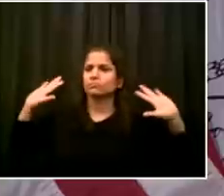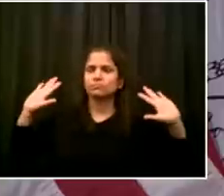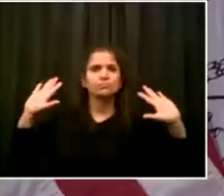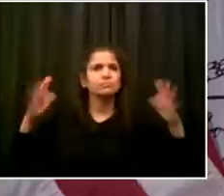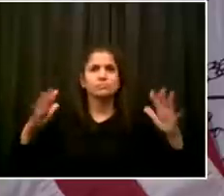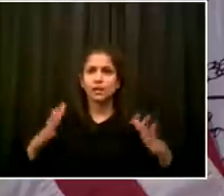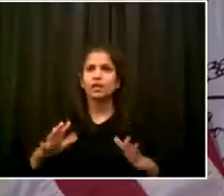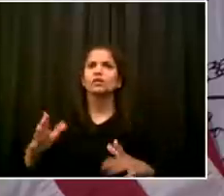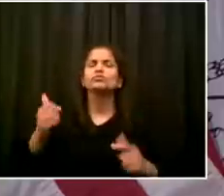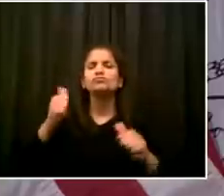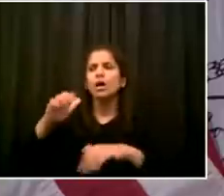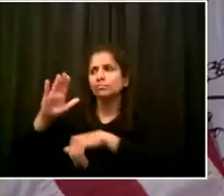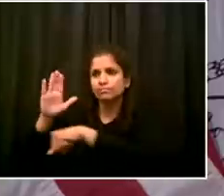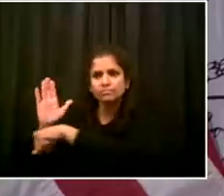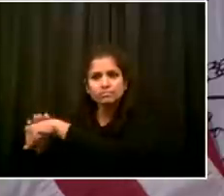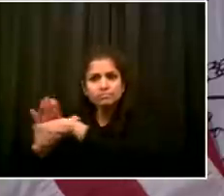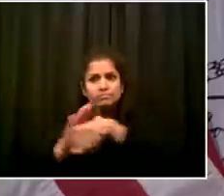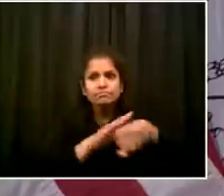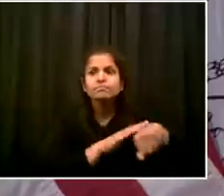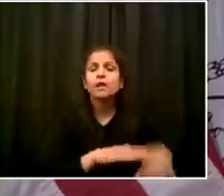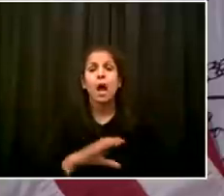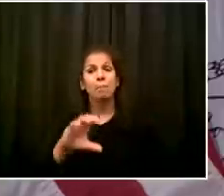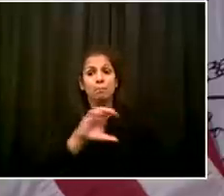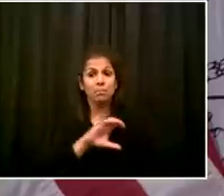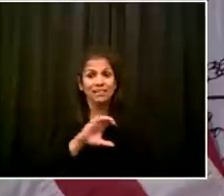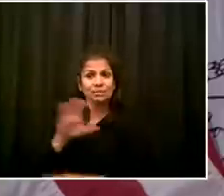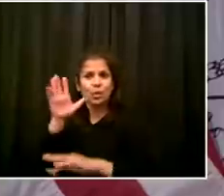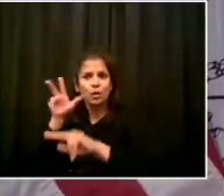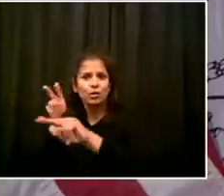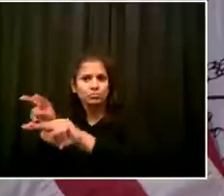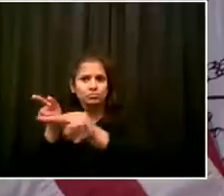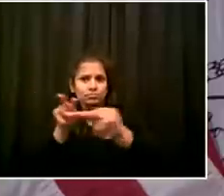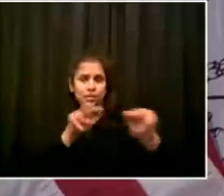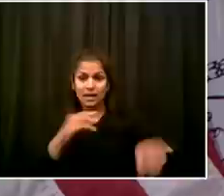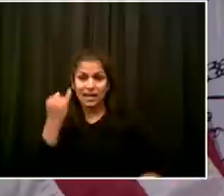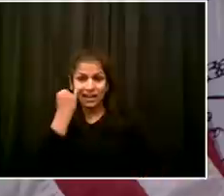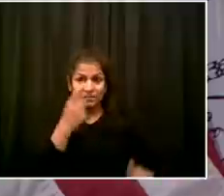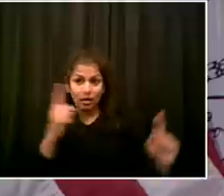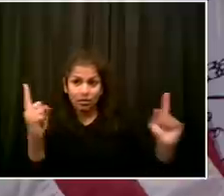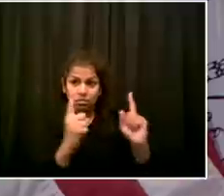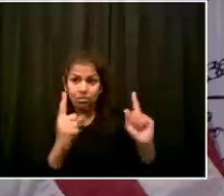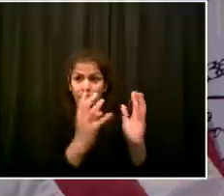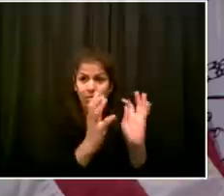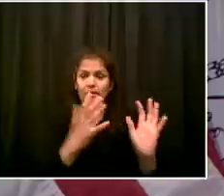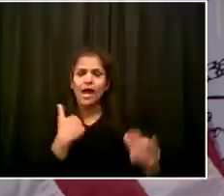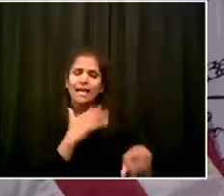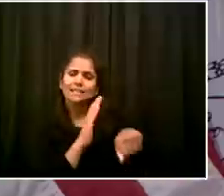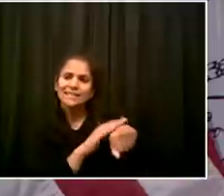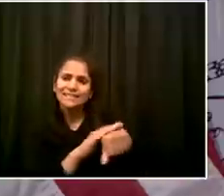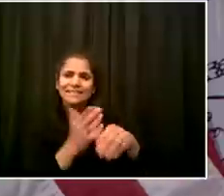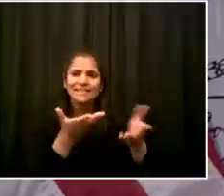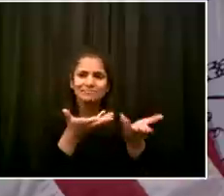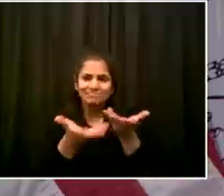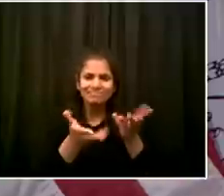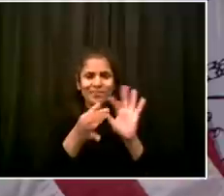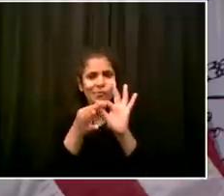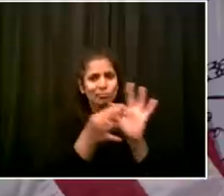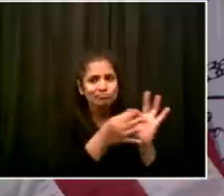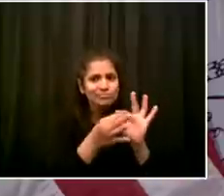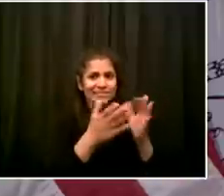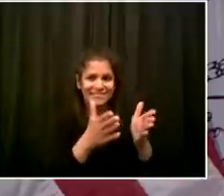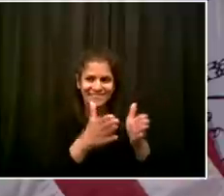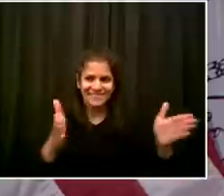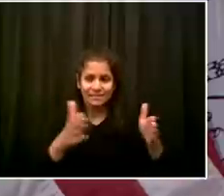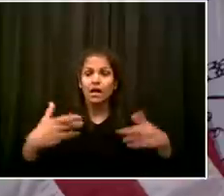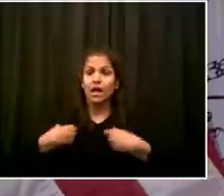number of people, we'll do that. So that's the game plan. We'll certainly have more briefings on that